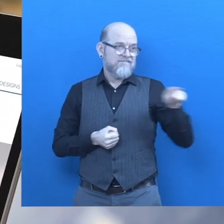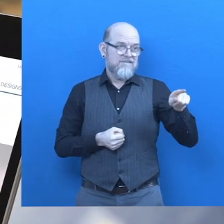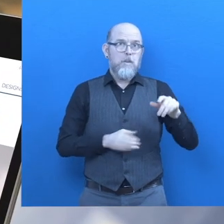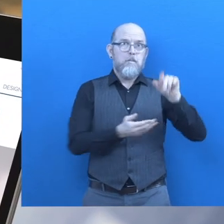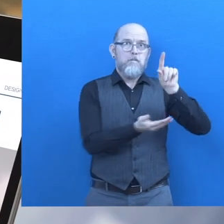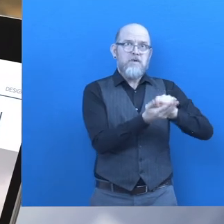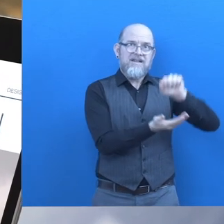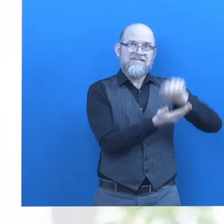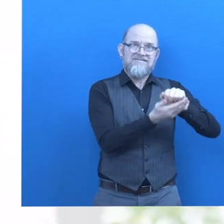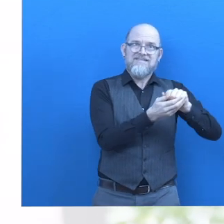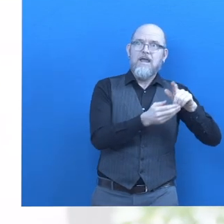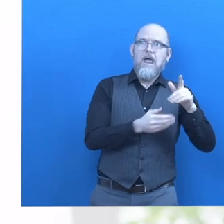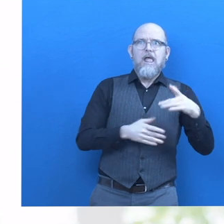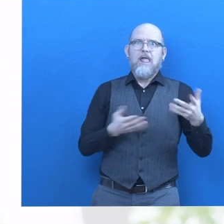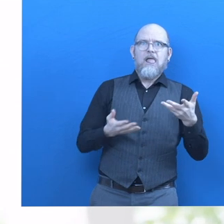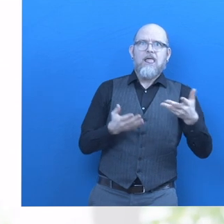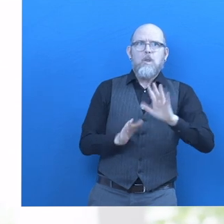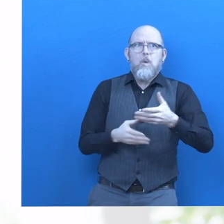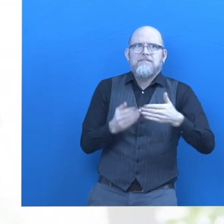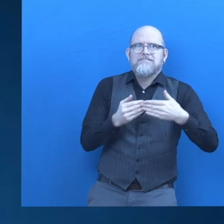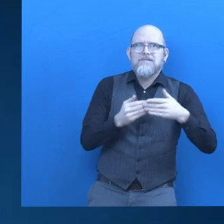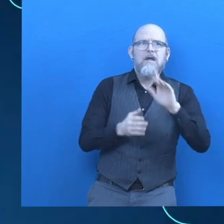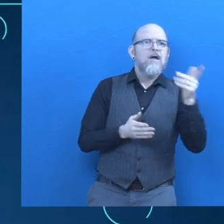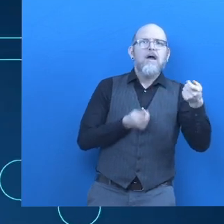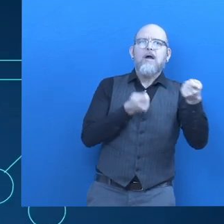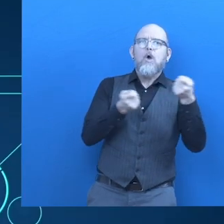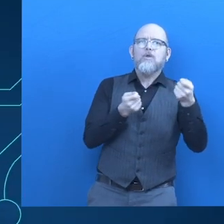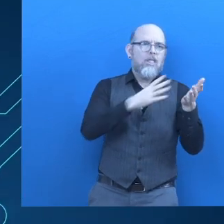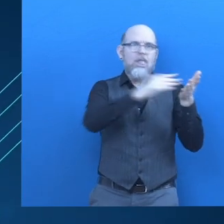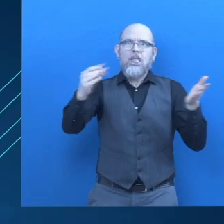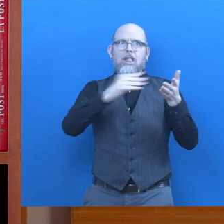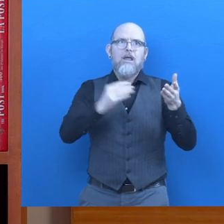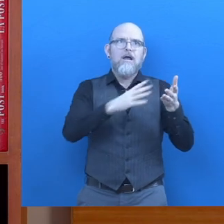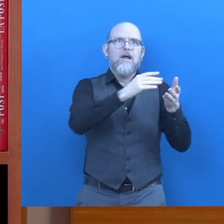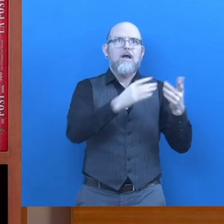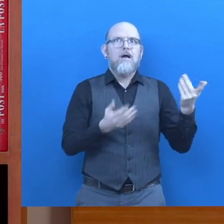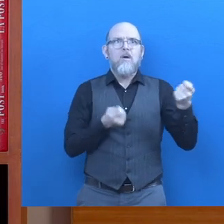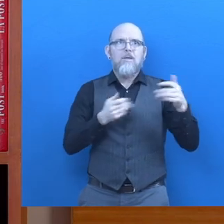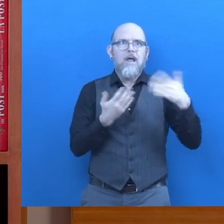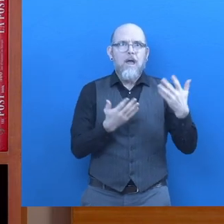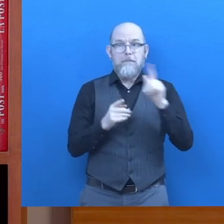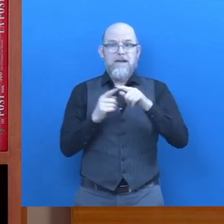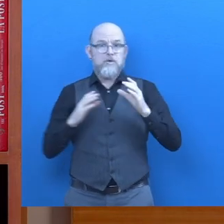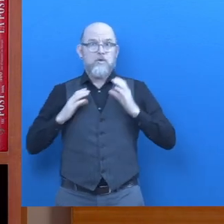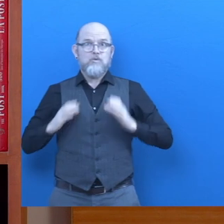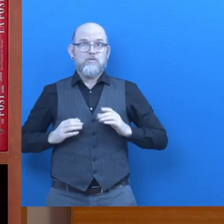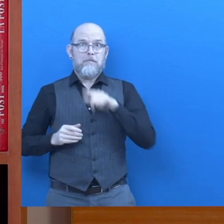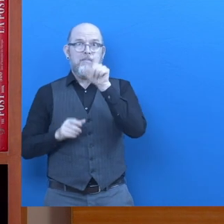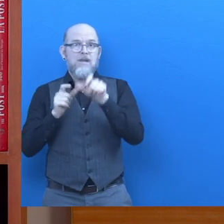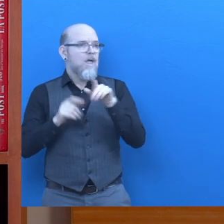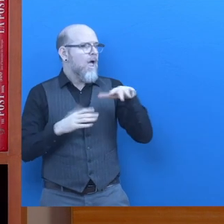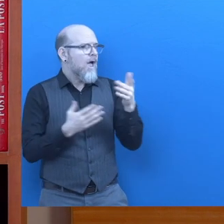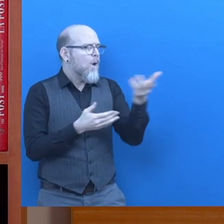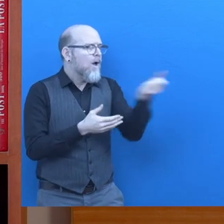the necessary controls and tracking on the side of the consumer and the ease of use which will really